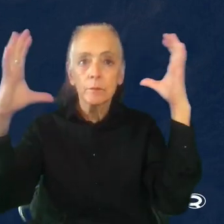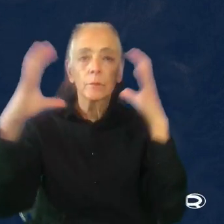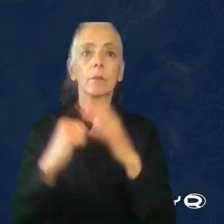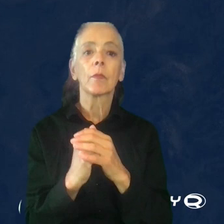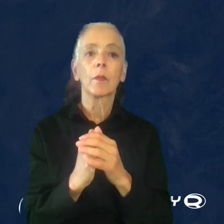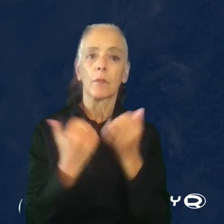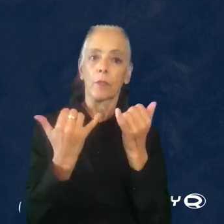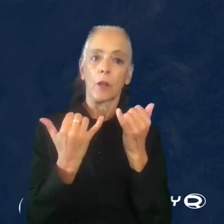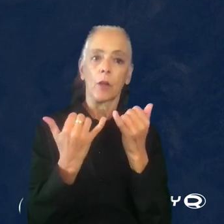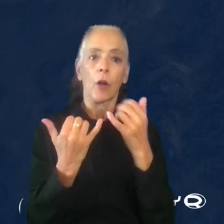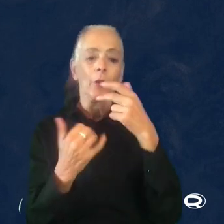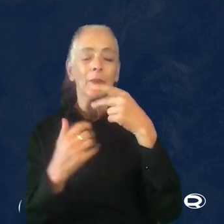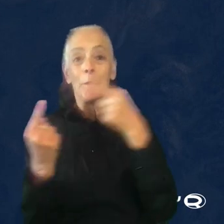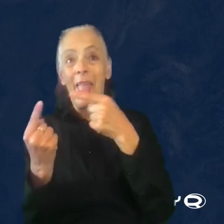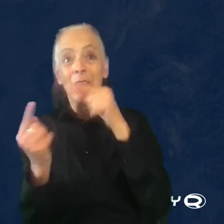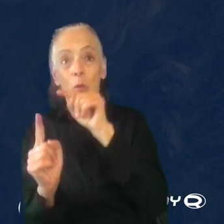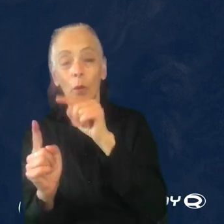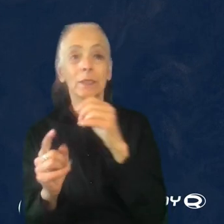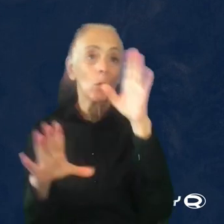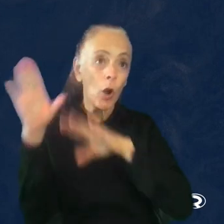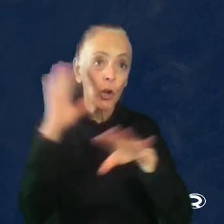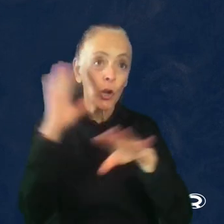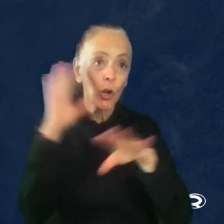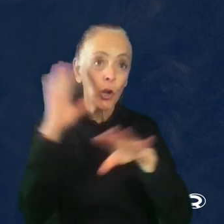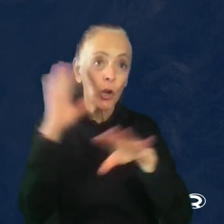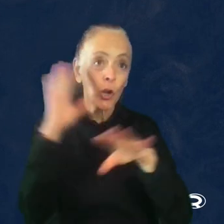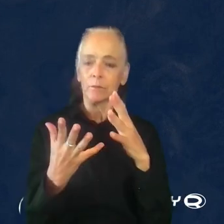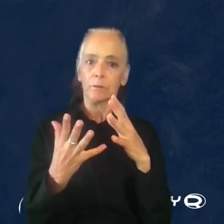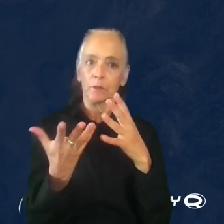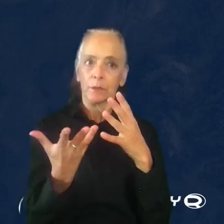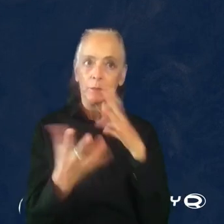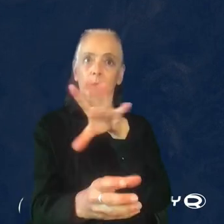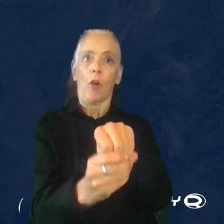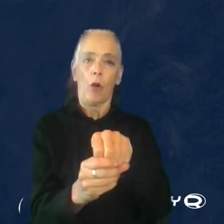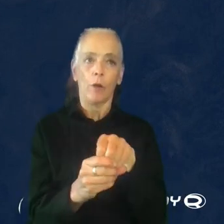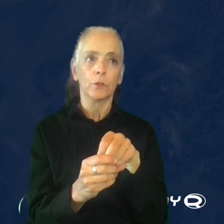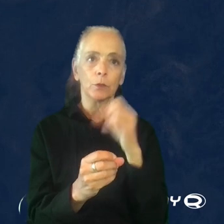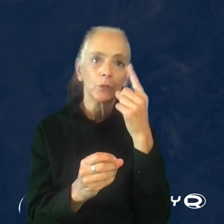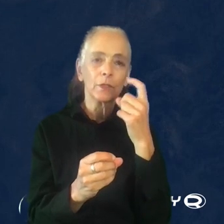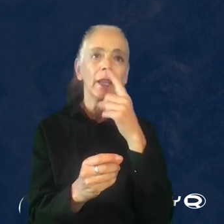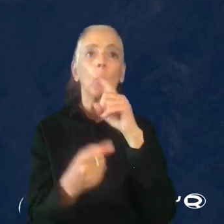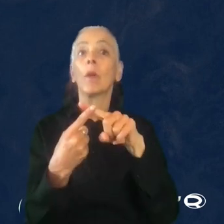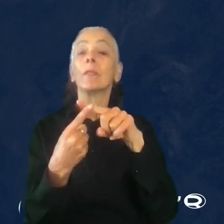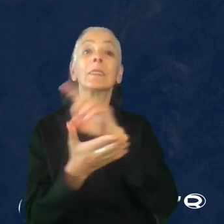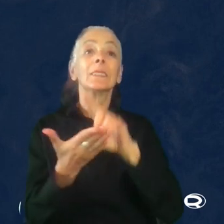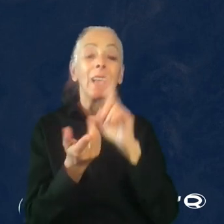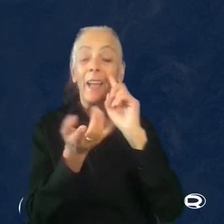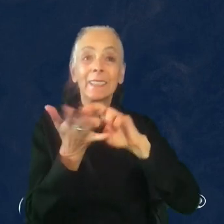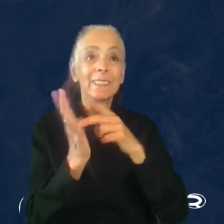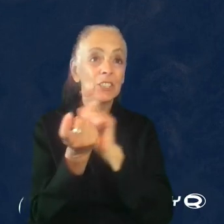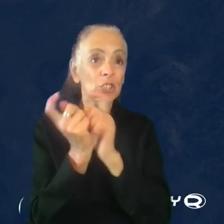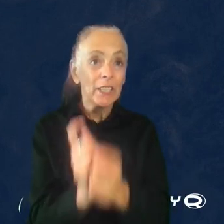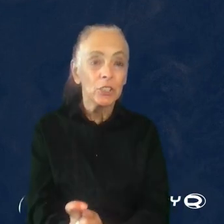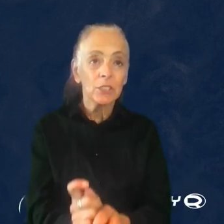are the current pain points and worries. And just stick around to understand how the design intent changes and to continue building